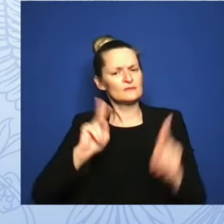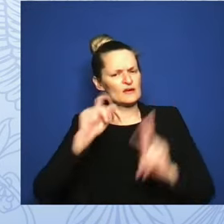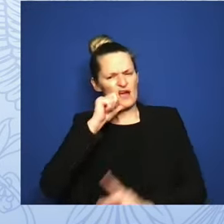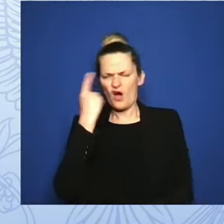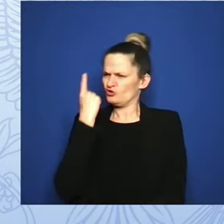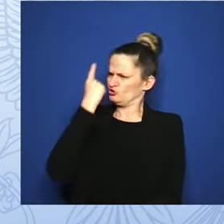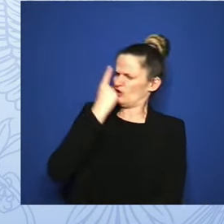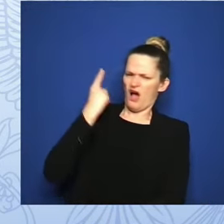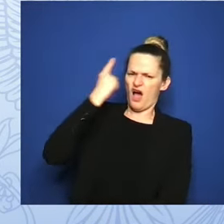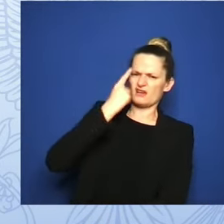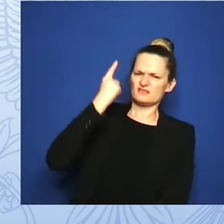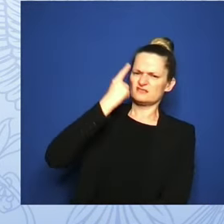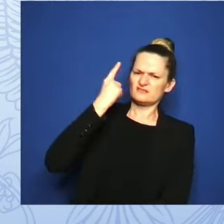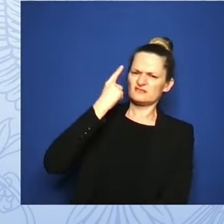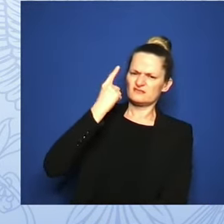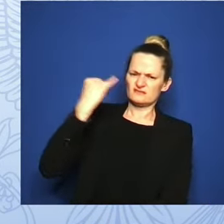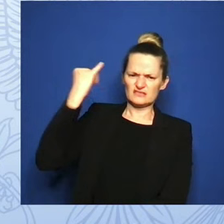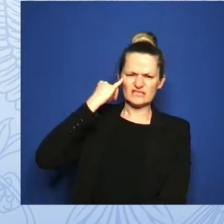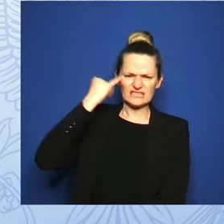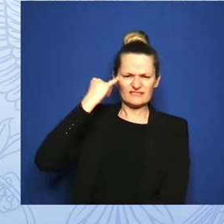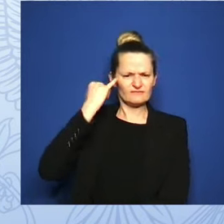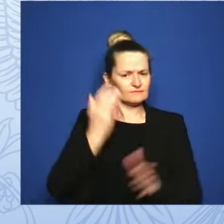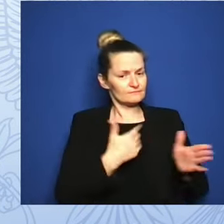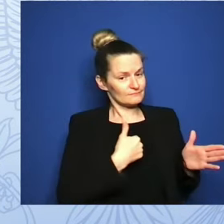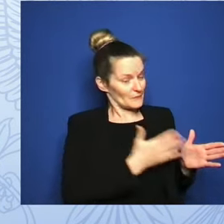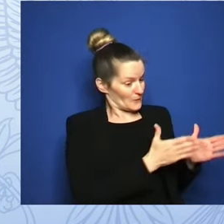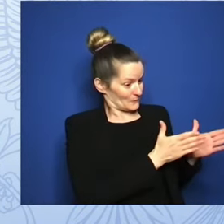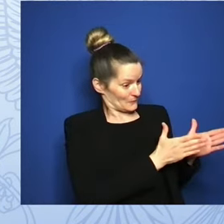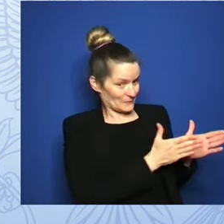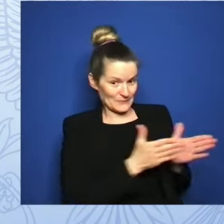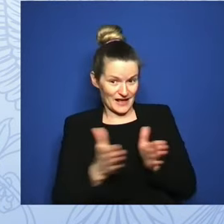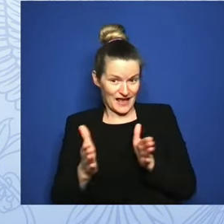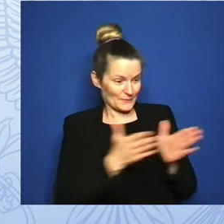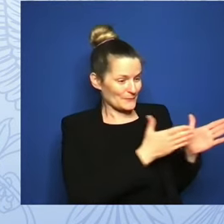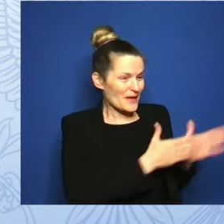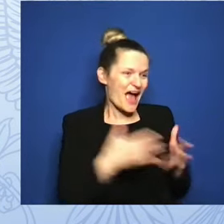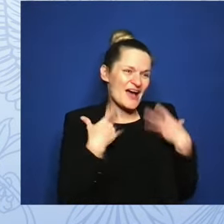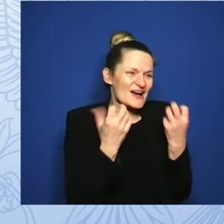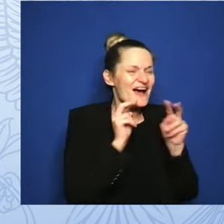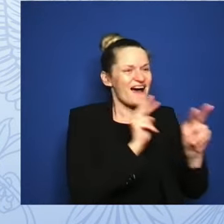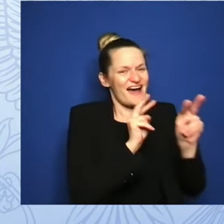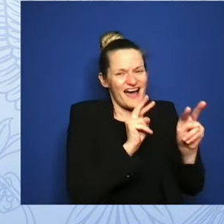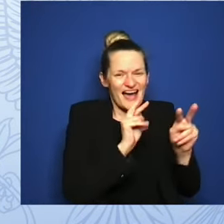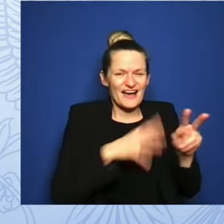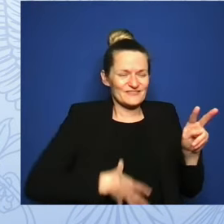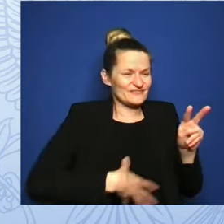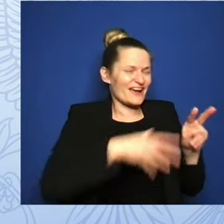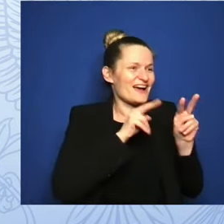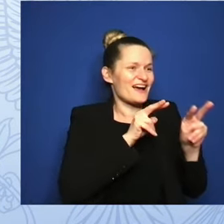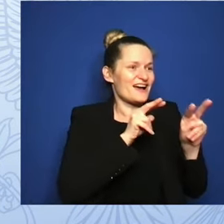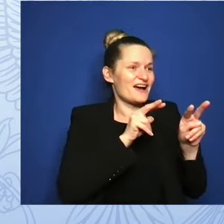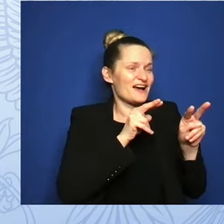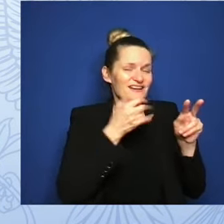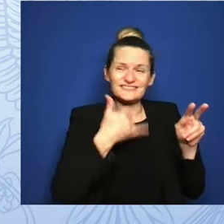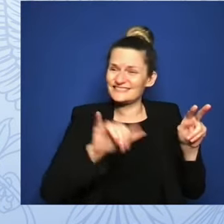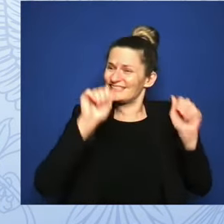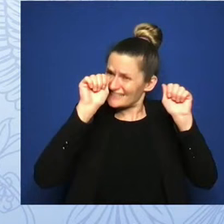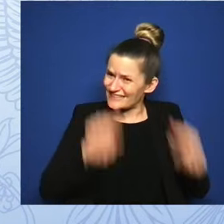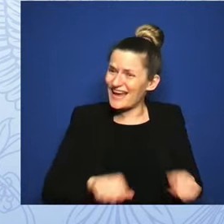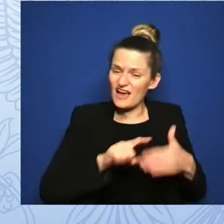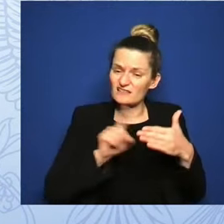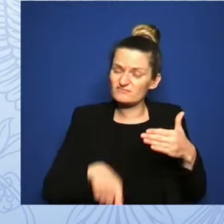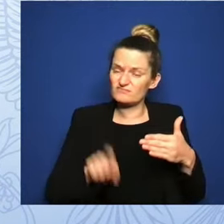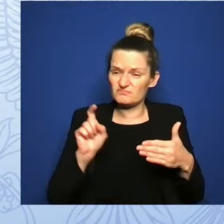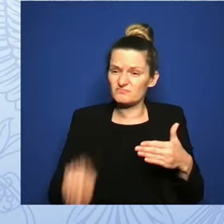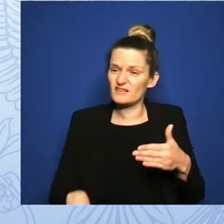can end in abortion. I know how essential and fundamental abortion care is. Abortions save